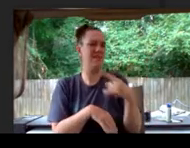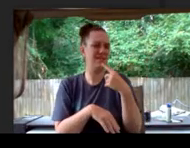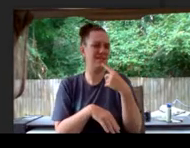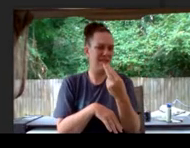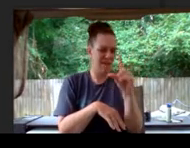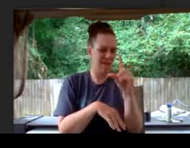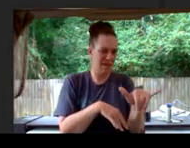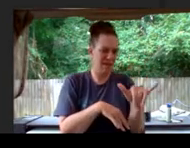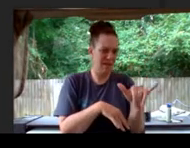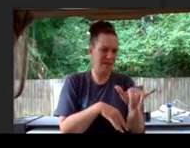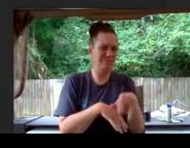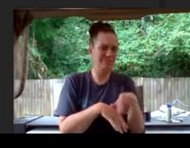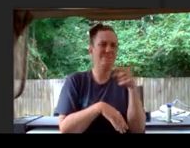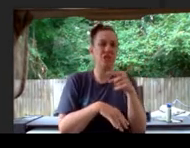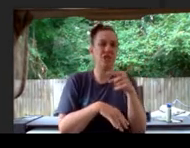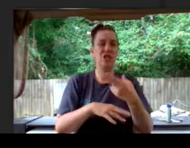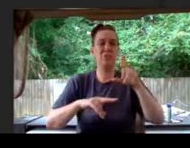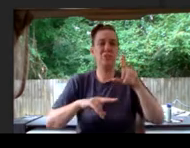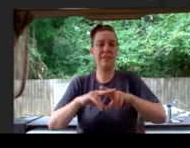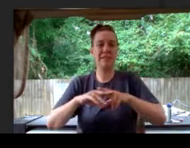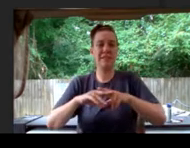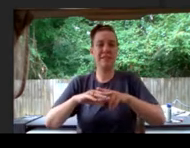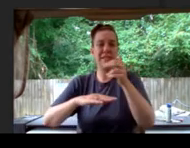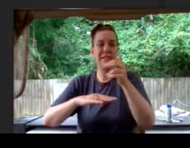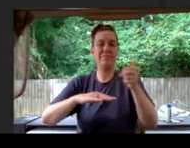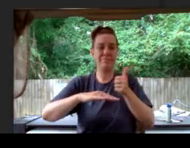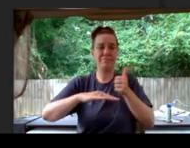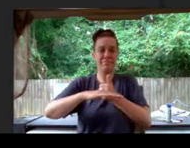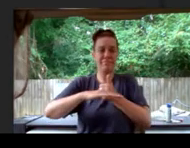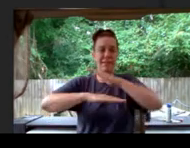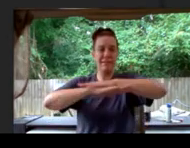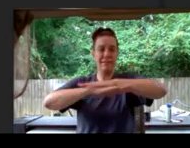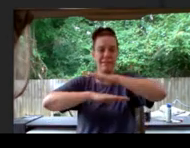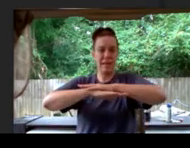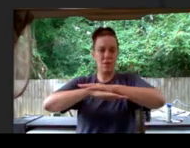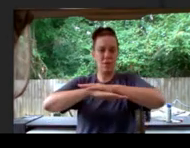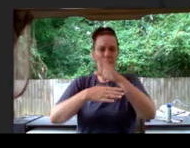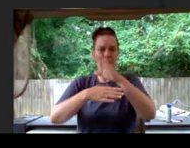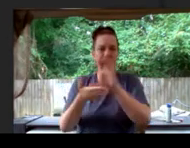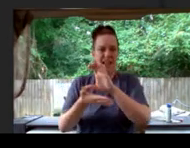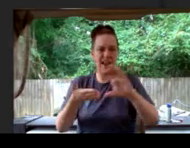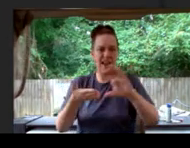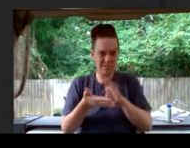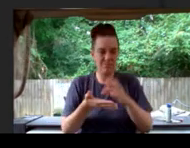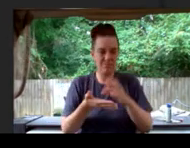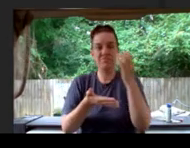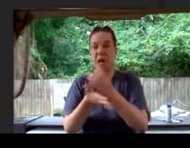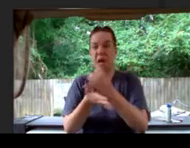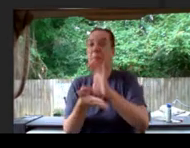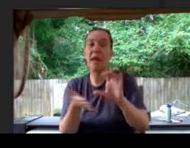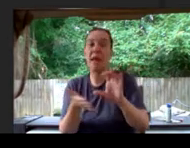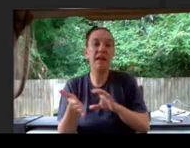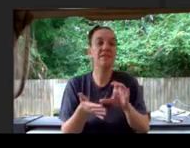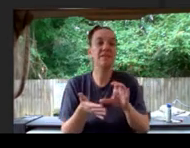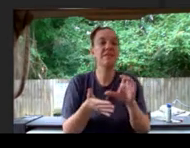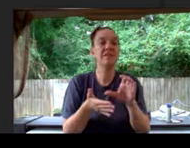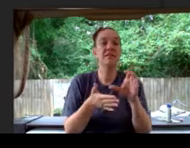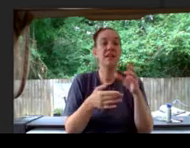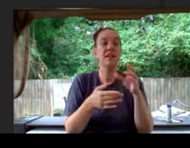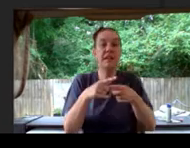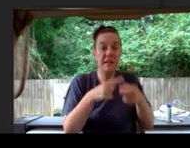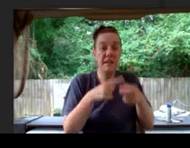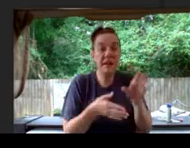She was sitting behind the table of cakes. Cupcakes, carrot cakes,